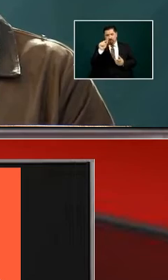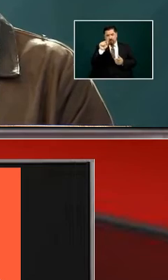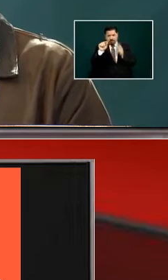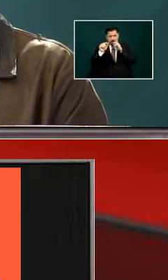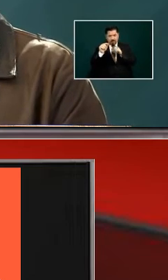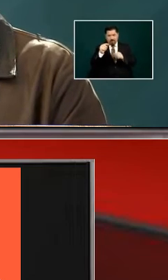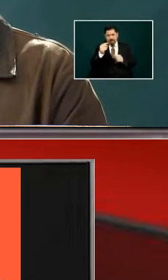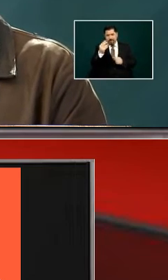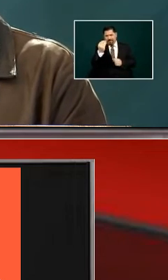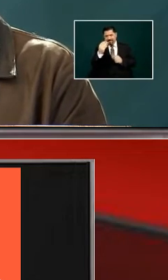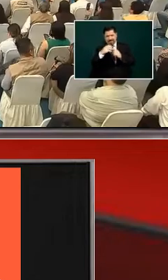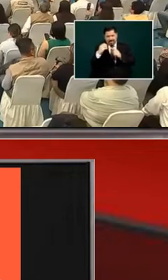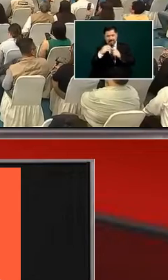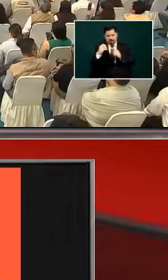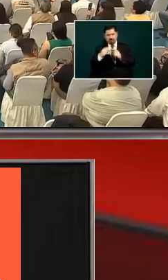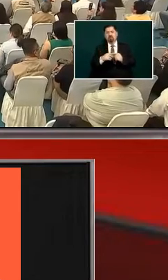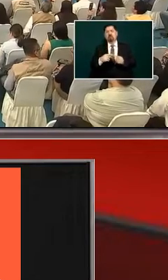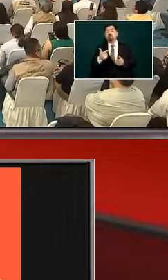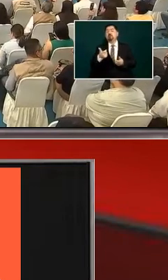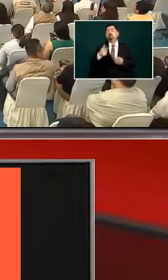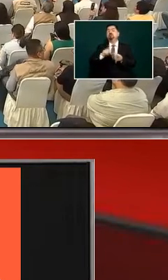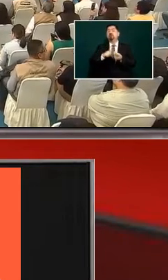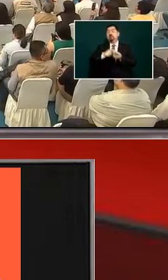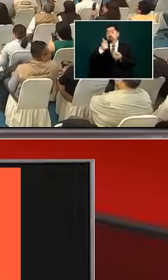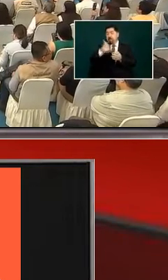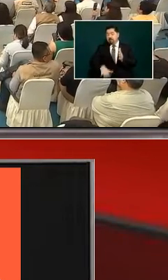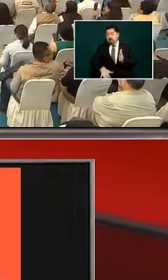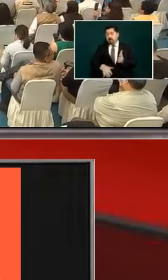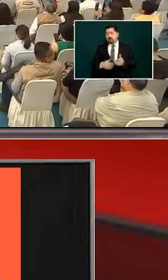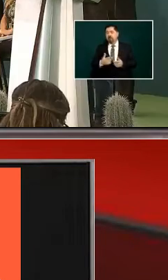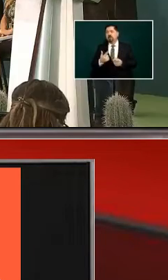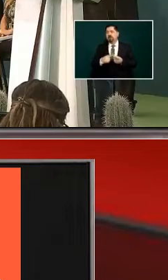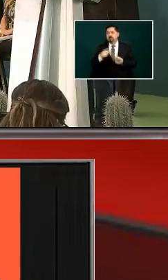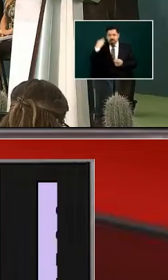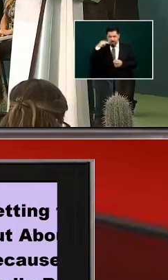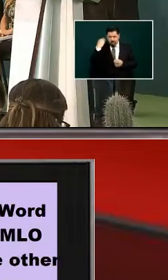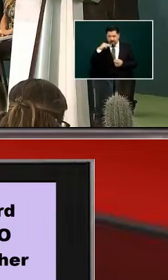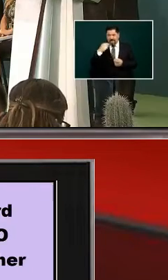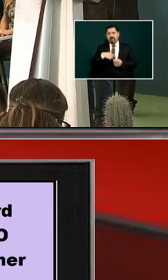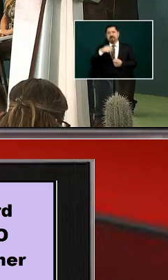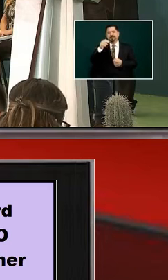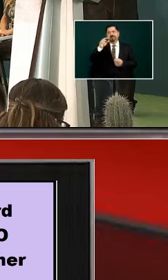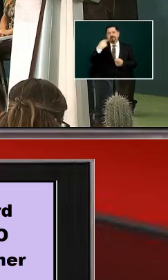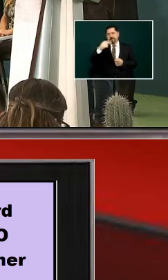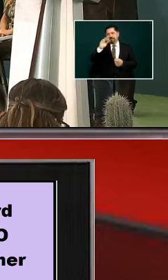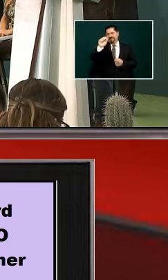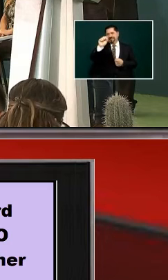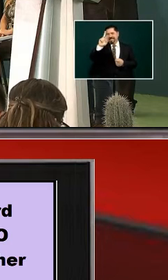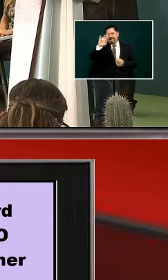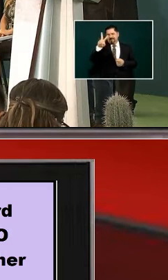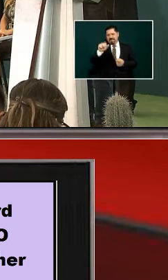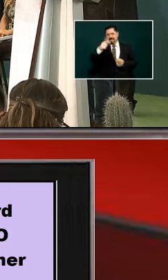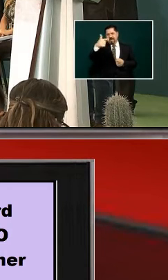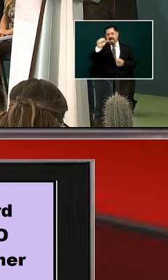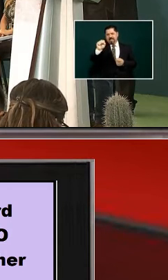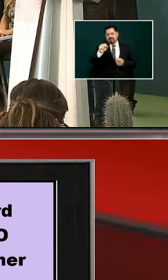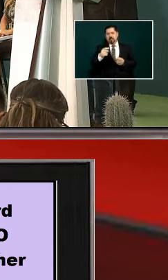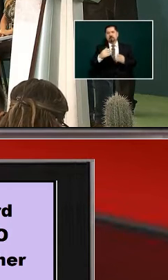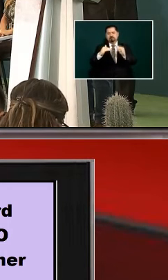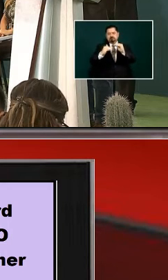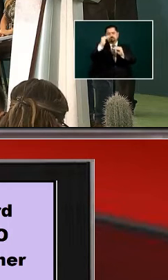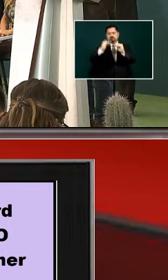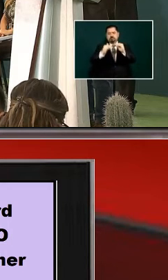around the dollar the most economical is offered by barimbaro michoacan which